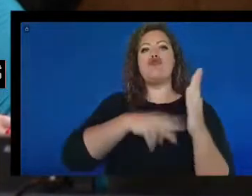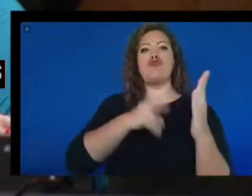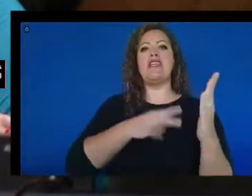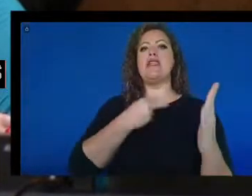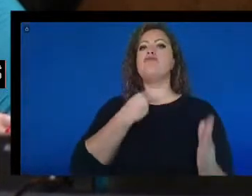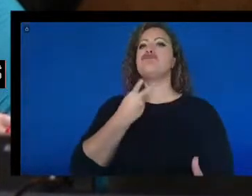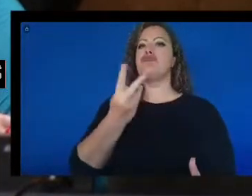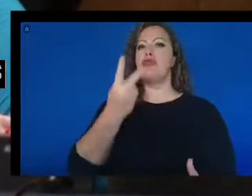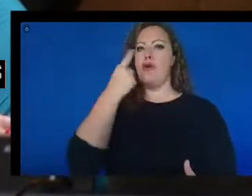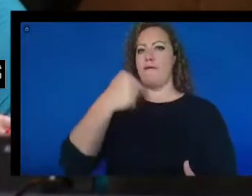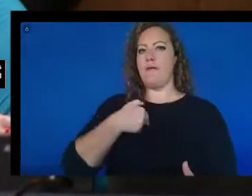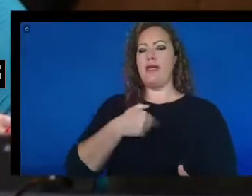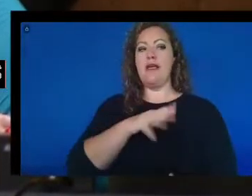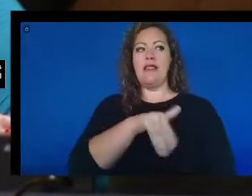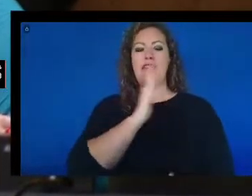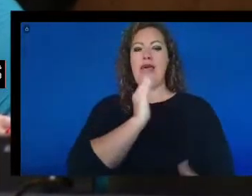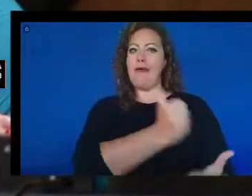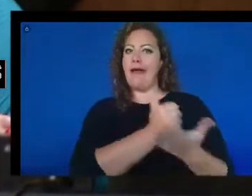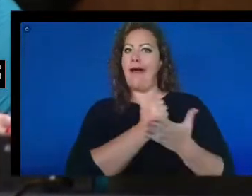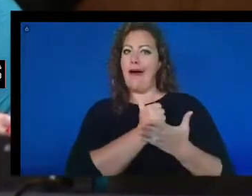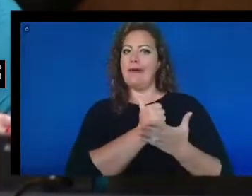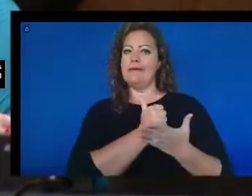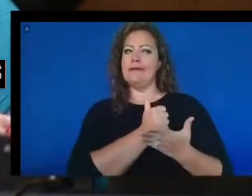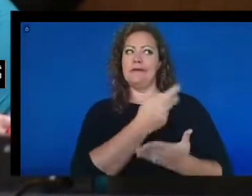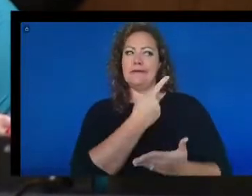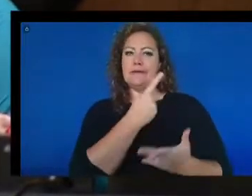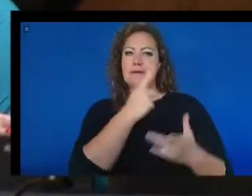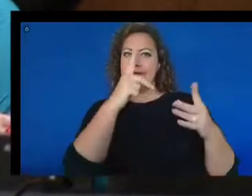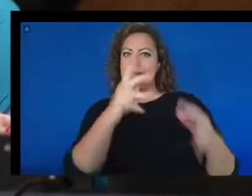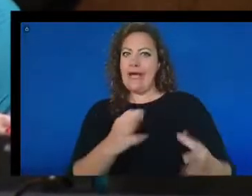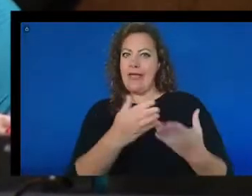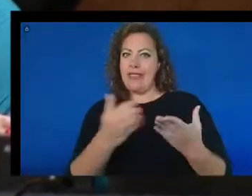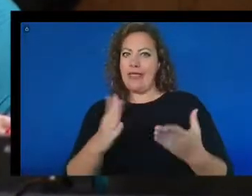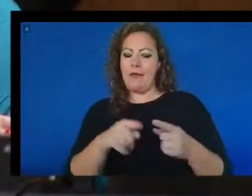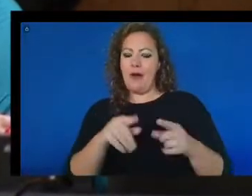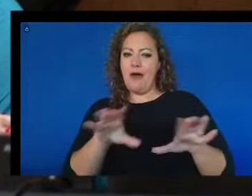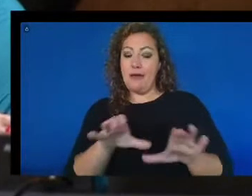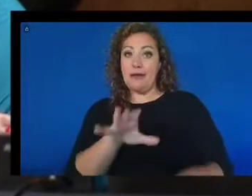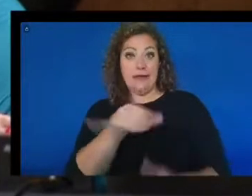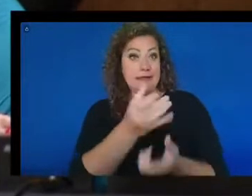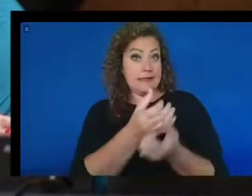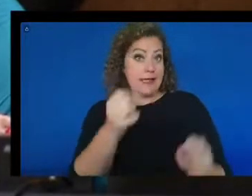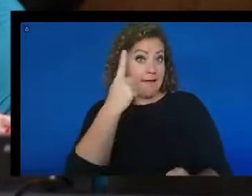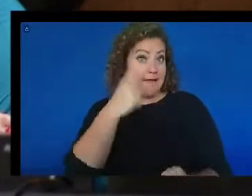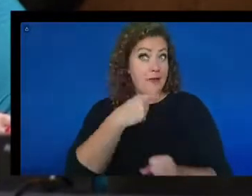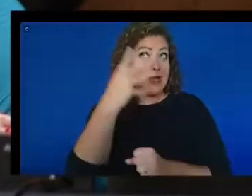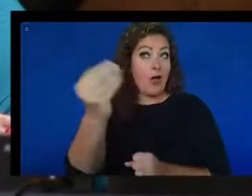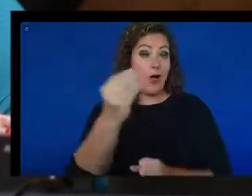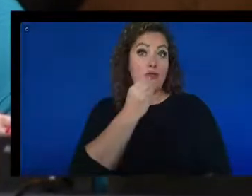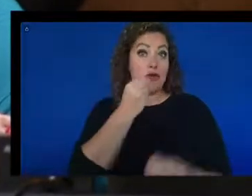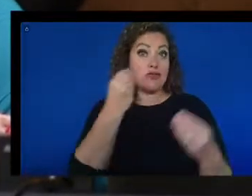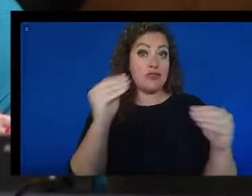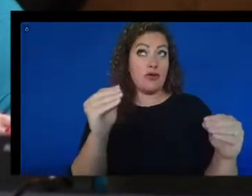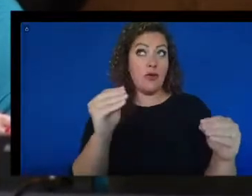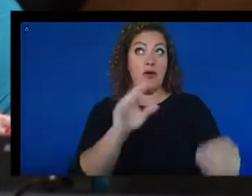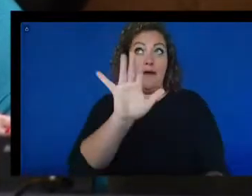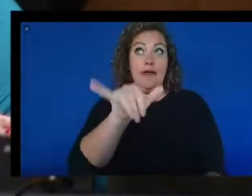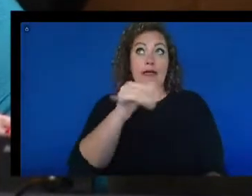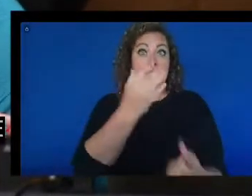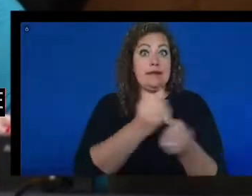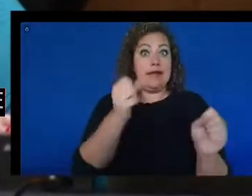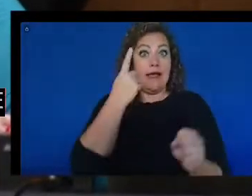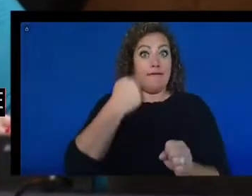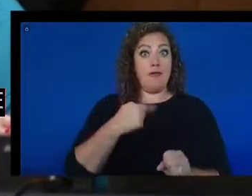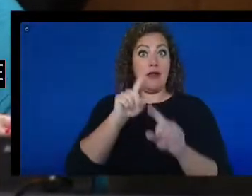us make decisions on our activities. Is it safe for me to go to the grocery store? Is it safe for me to go to church?